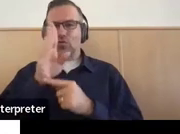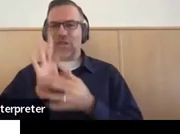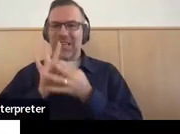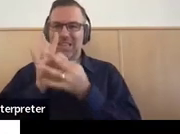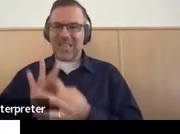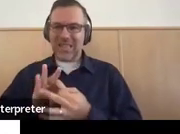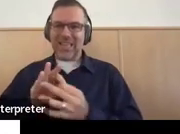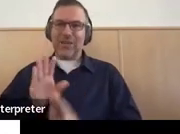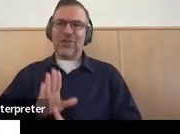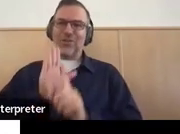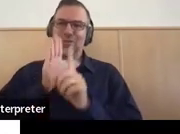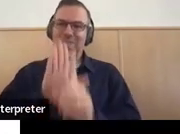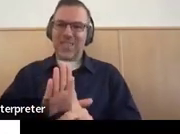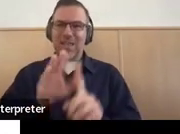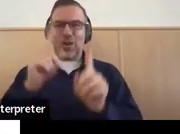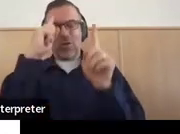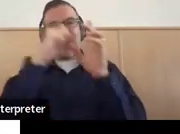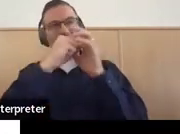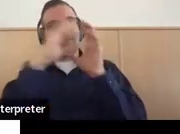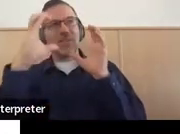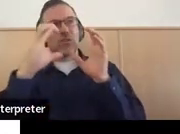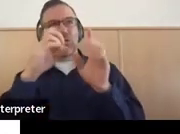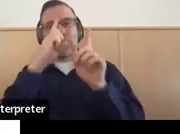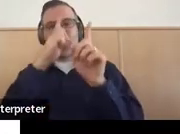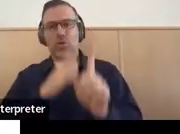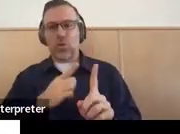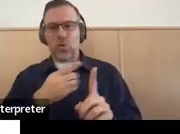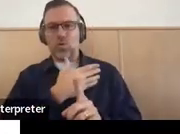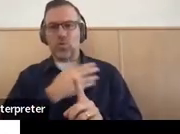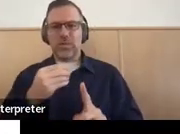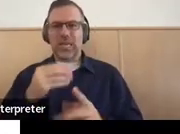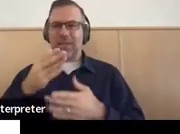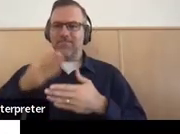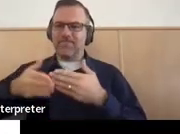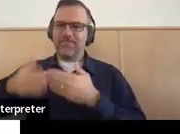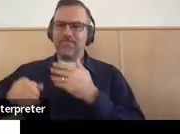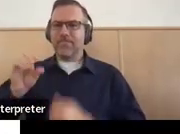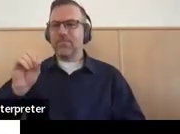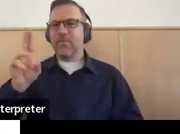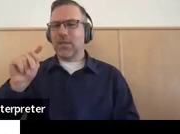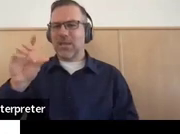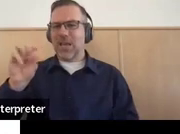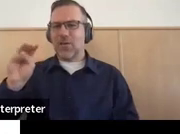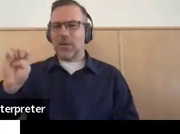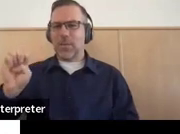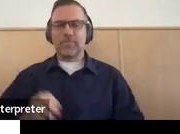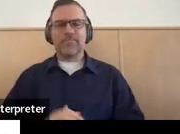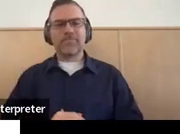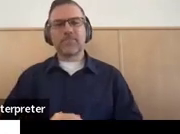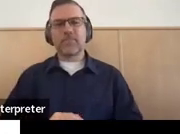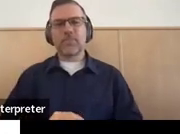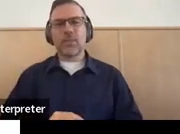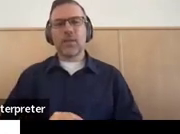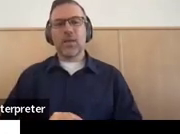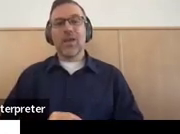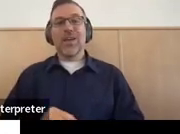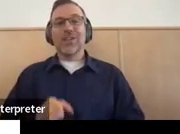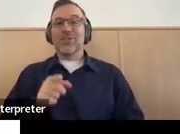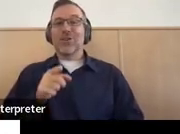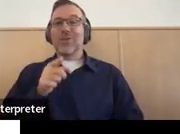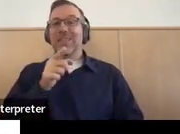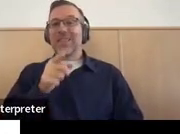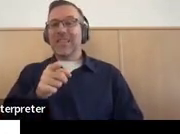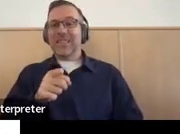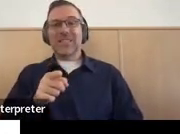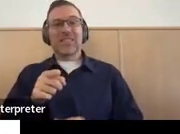vision goals and desired personal outcomes. So this really is about creating a meaningful